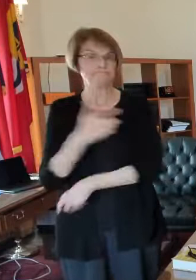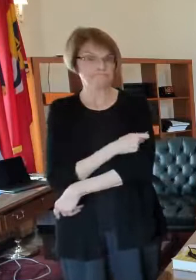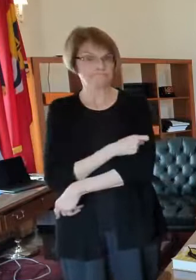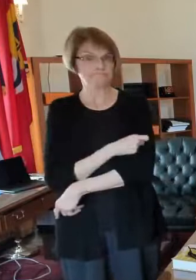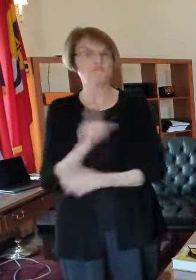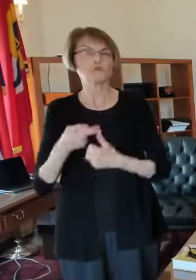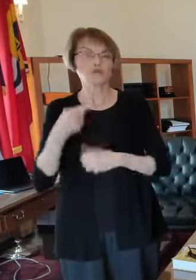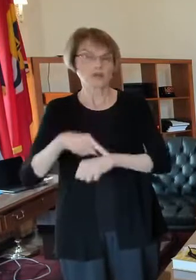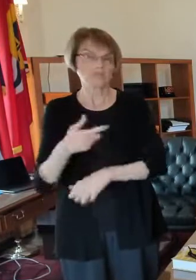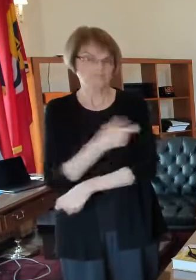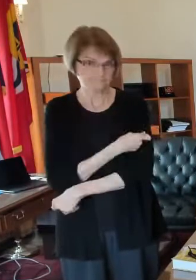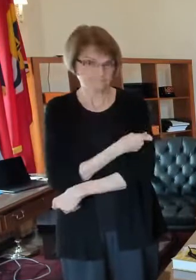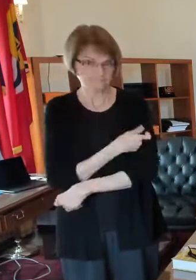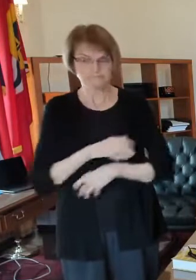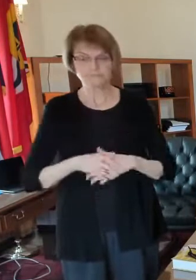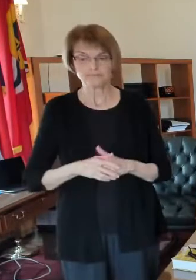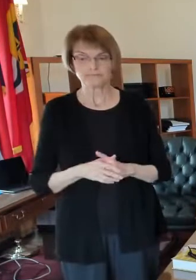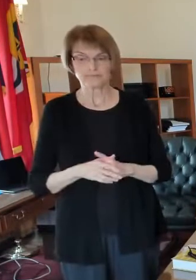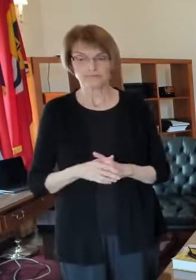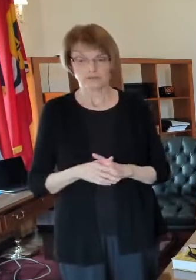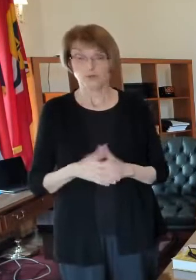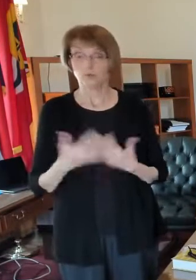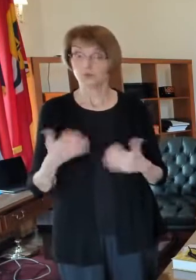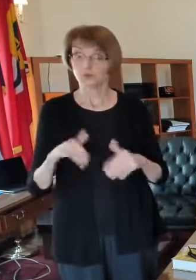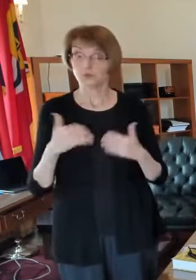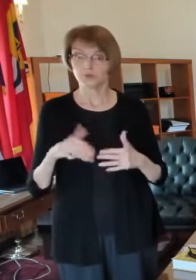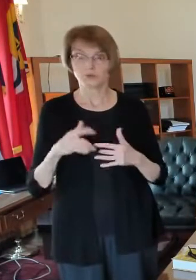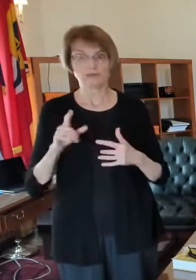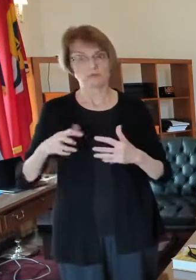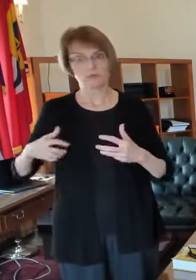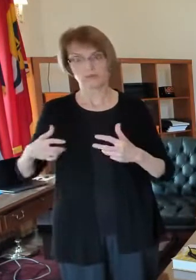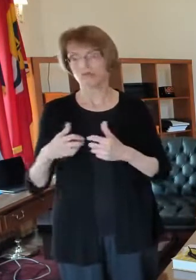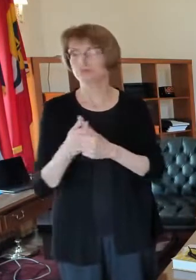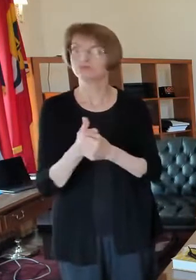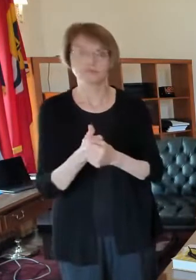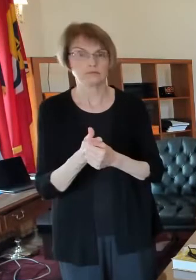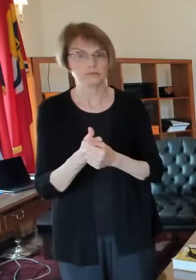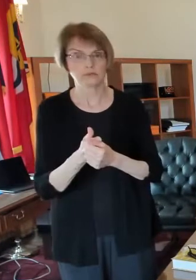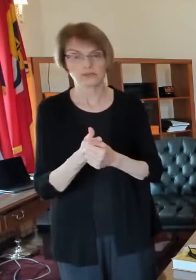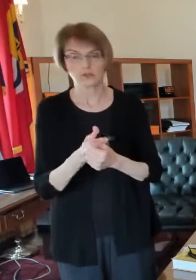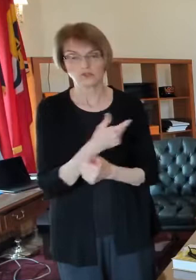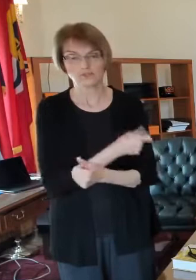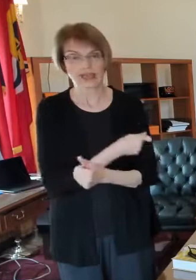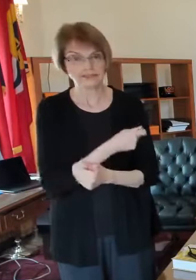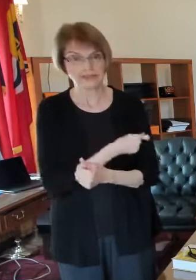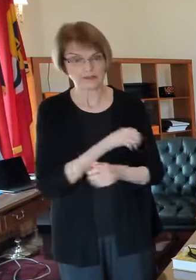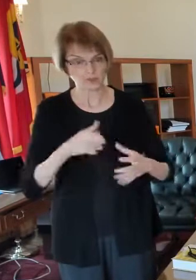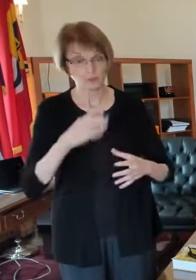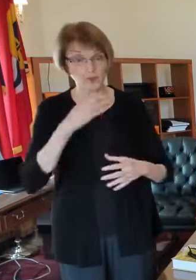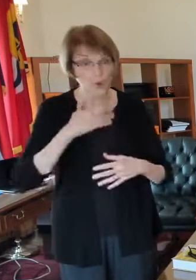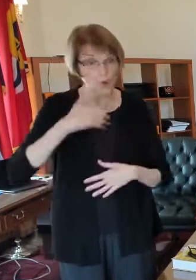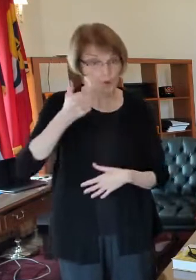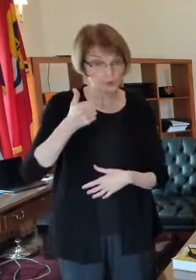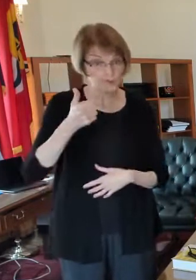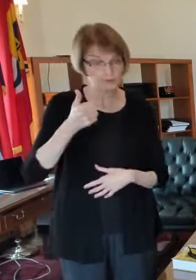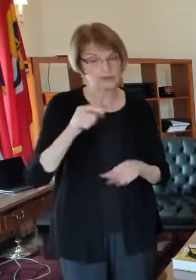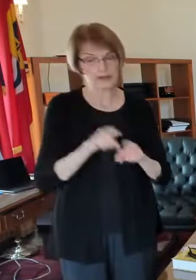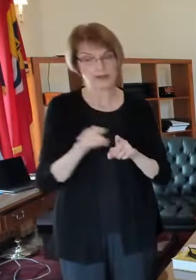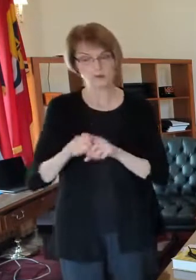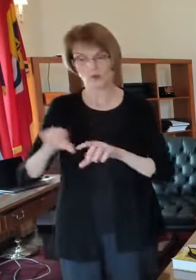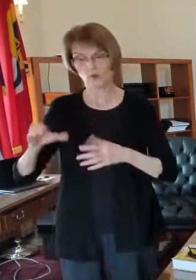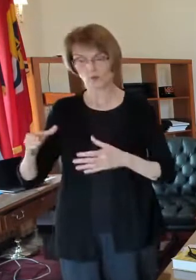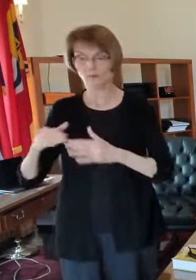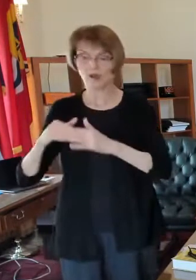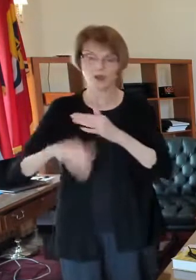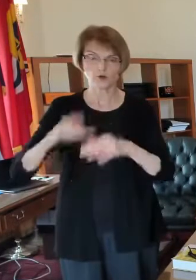one vaccination uh so we have a long way to go in terms of vaccinating our older population as well as the folks